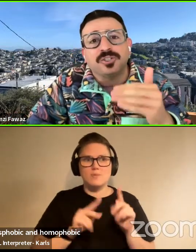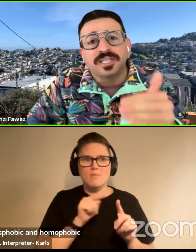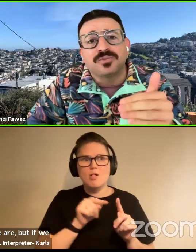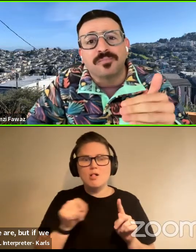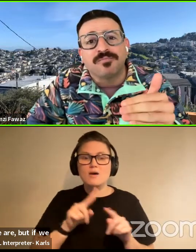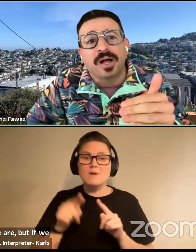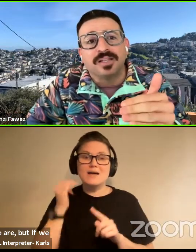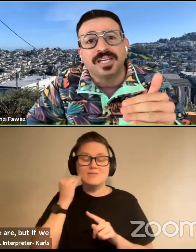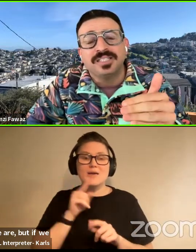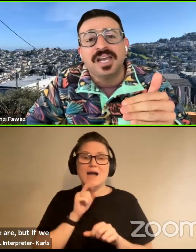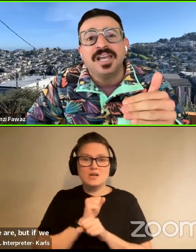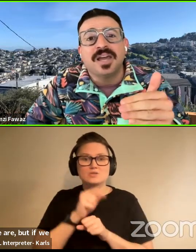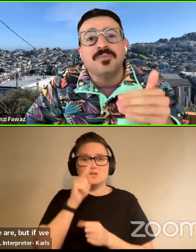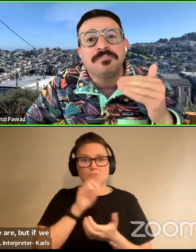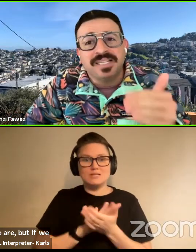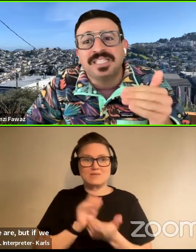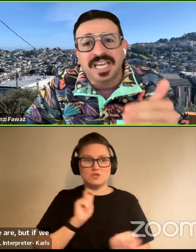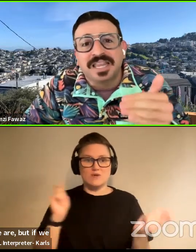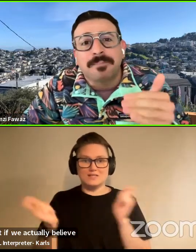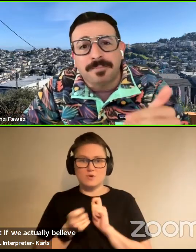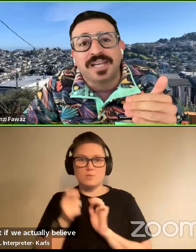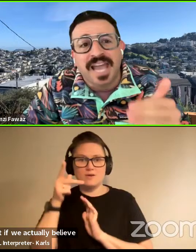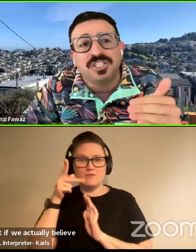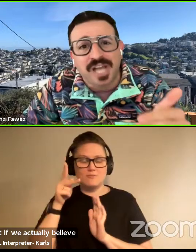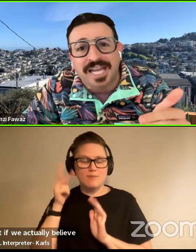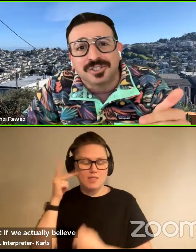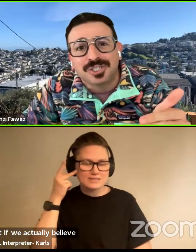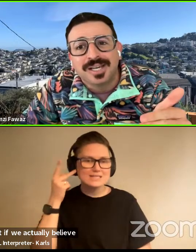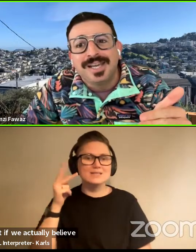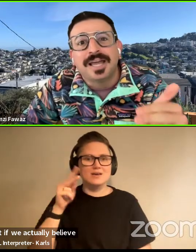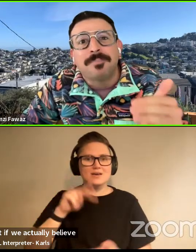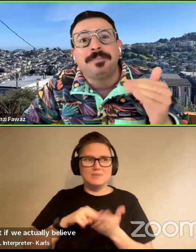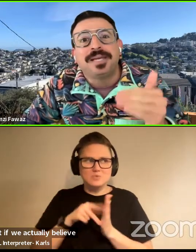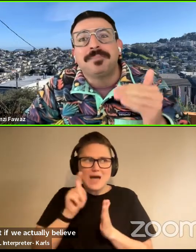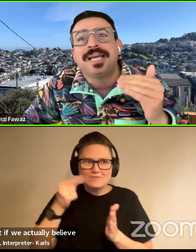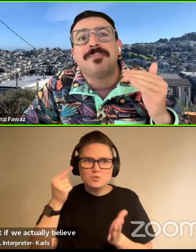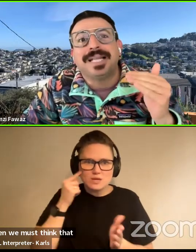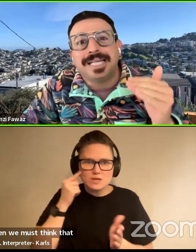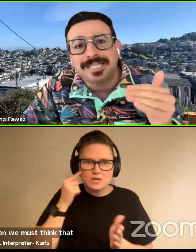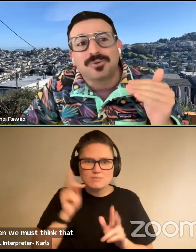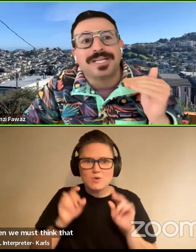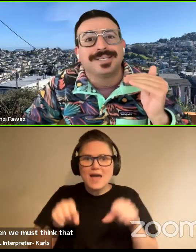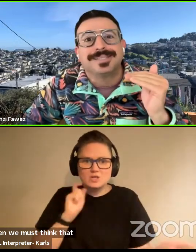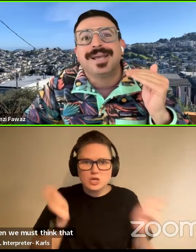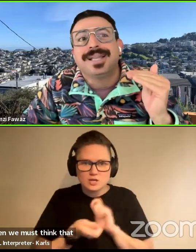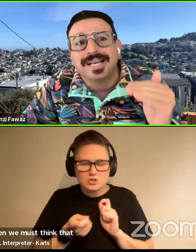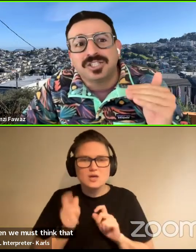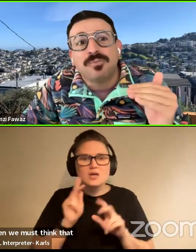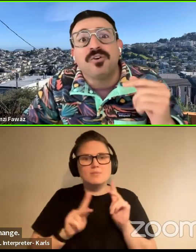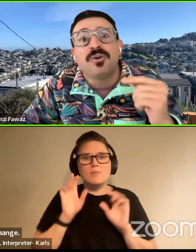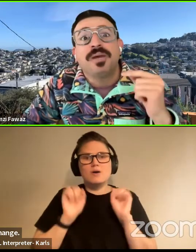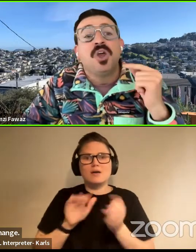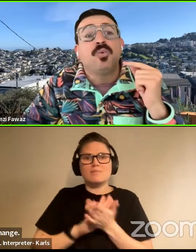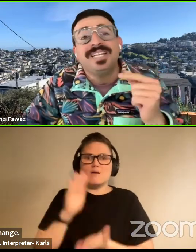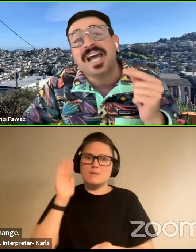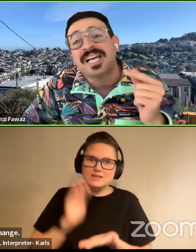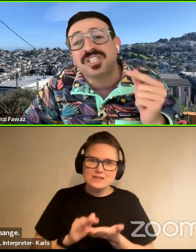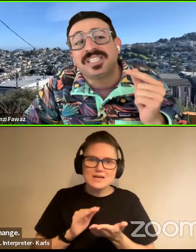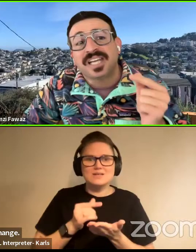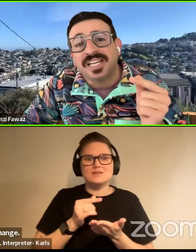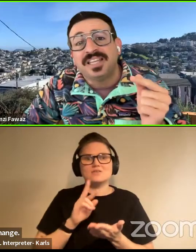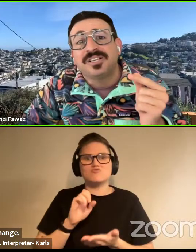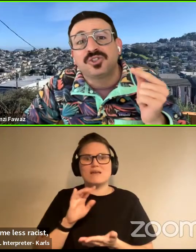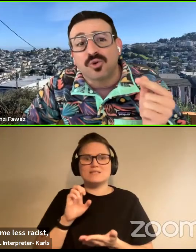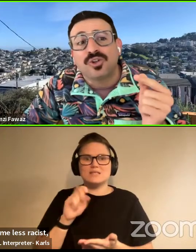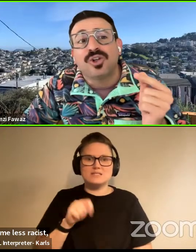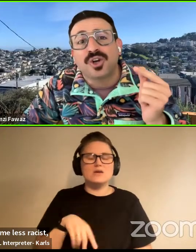believe in transformative politics, then we must think that people can change, that people can become less racist, less homophobic. We need